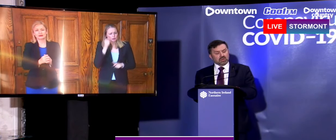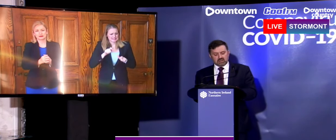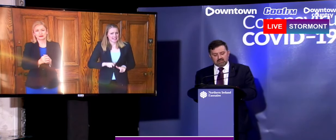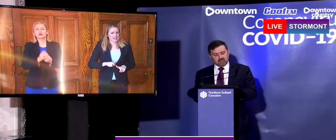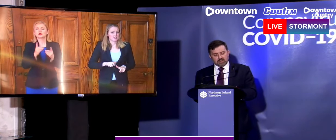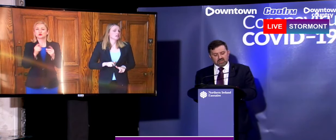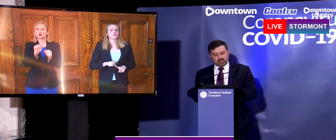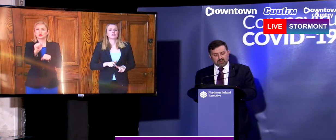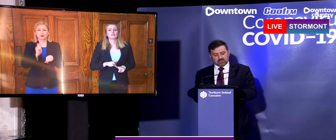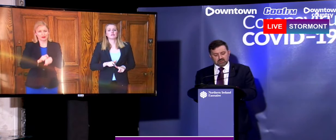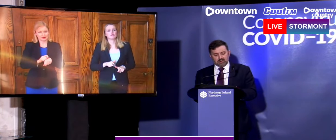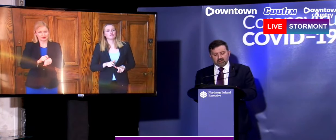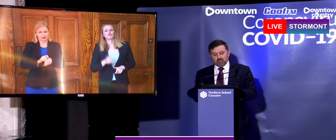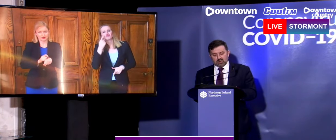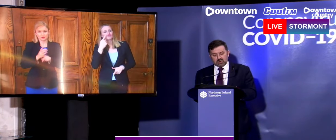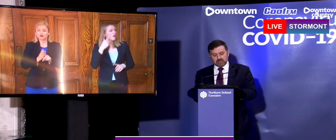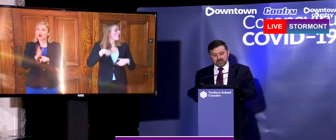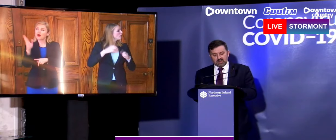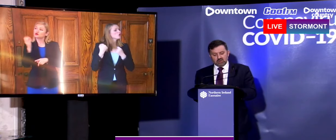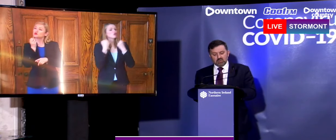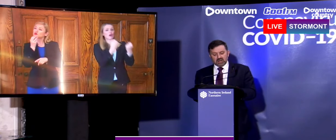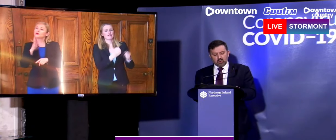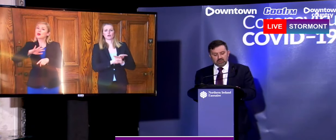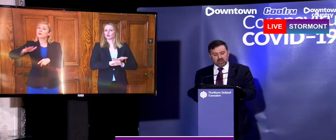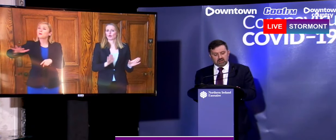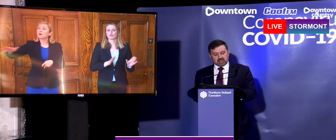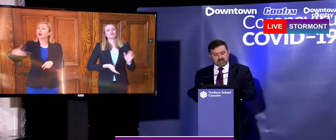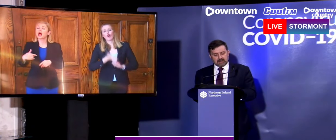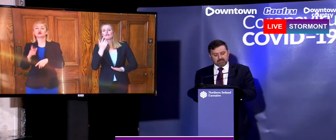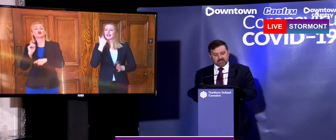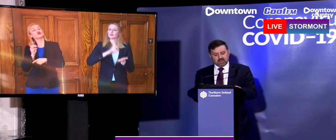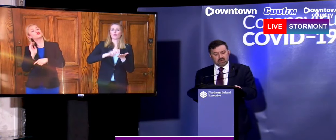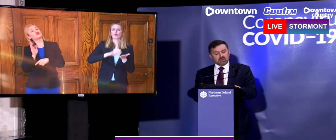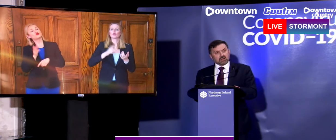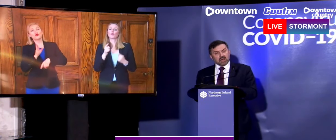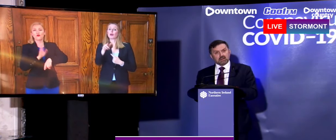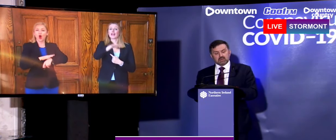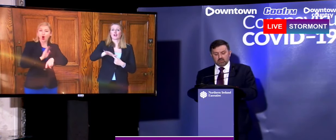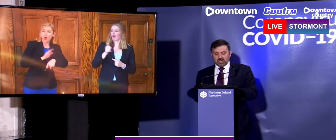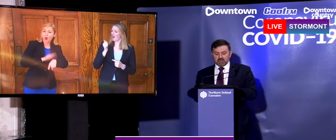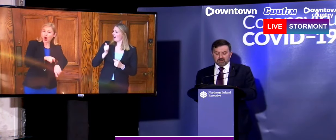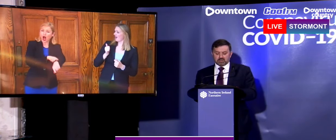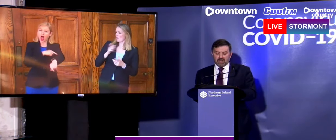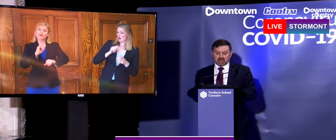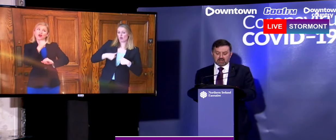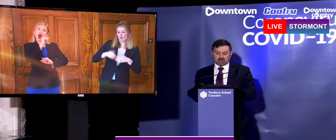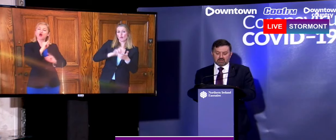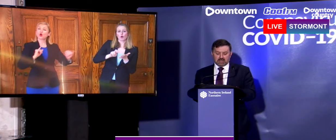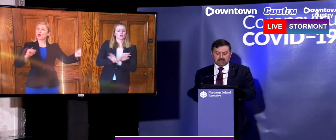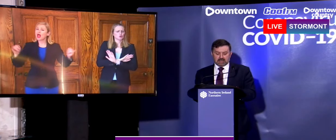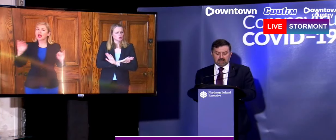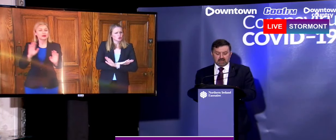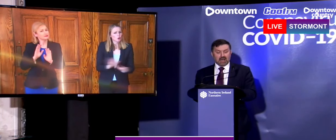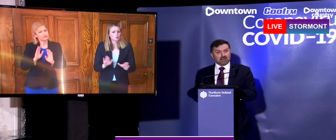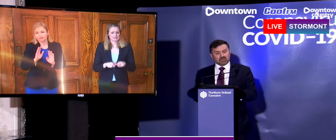Do not travel to beauty spots or for a walk. No matter what the weather is like. Together we can push back against